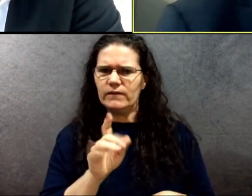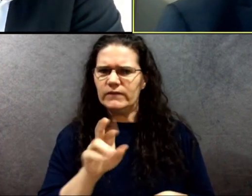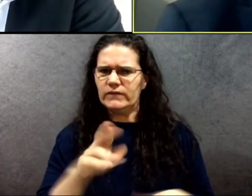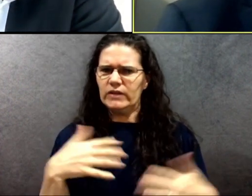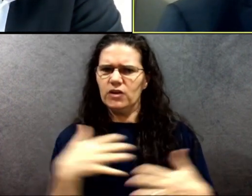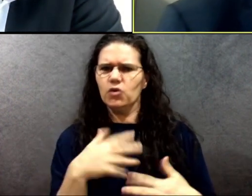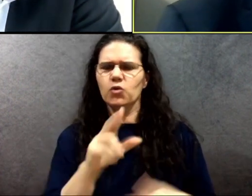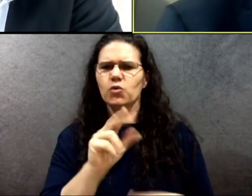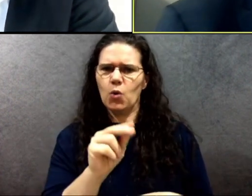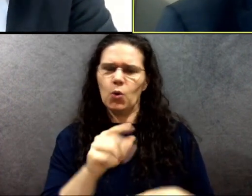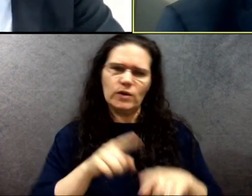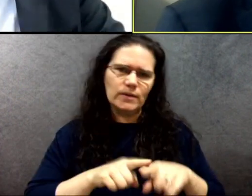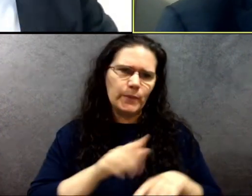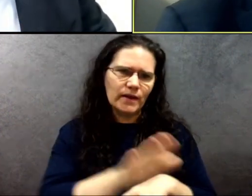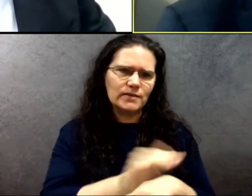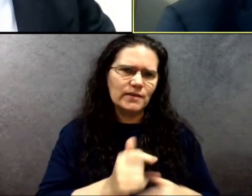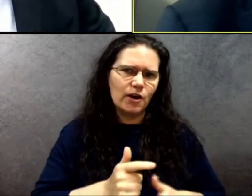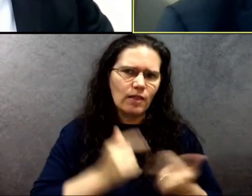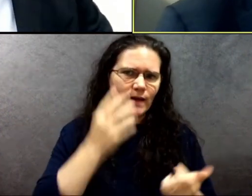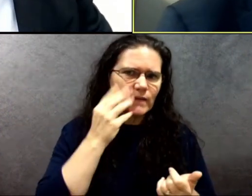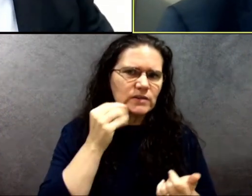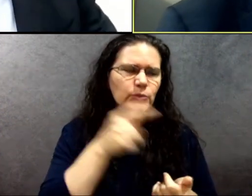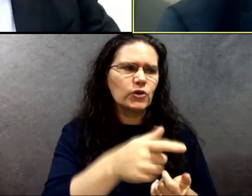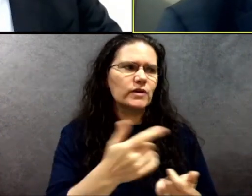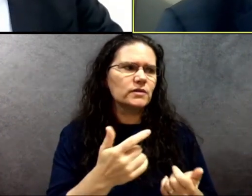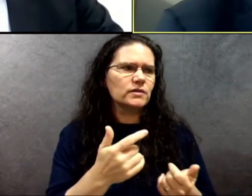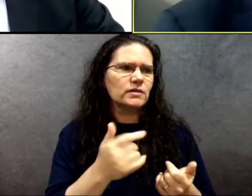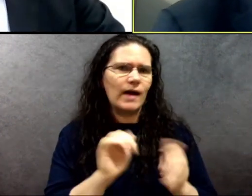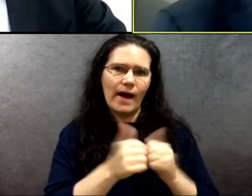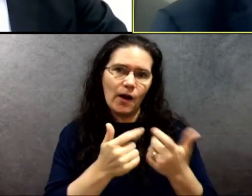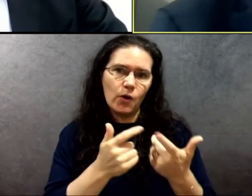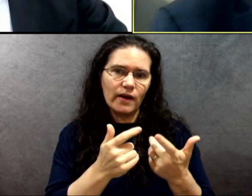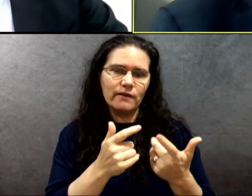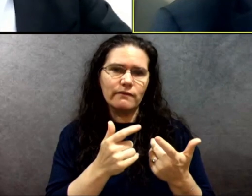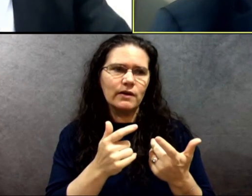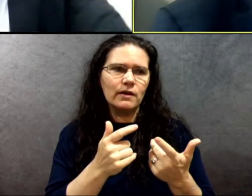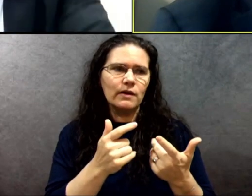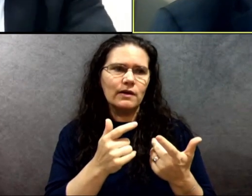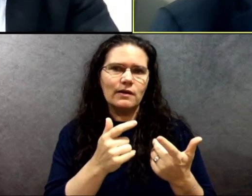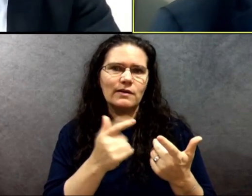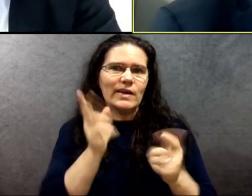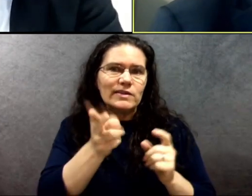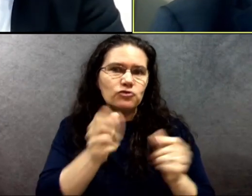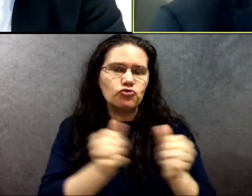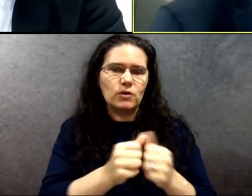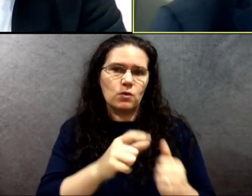what past experience they've had with members of law enforcement. But